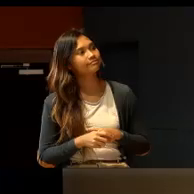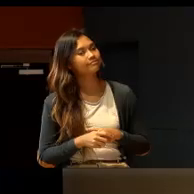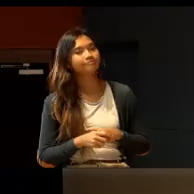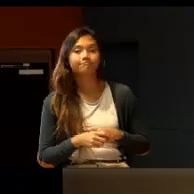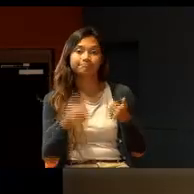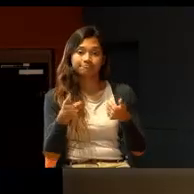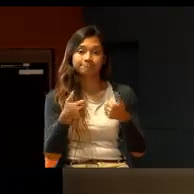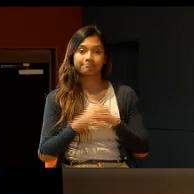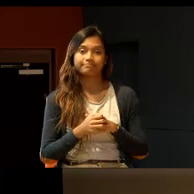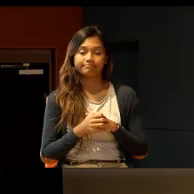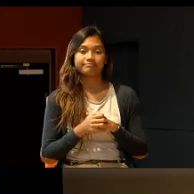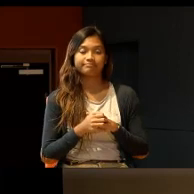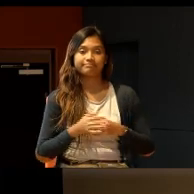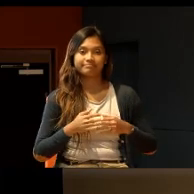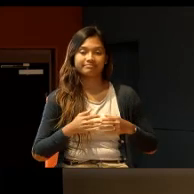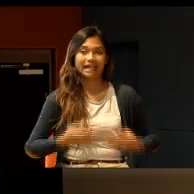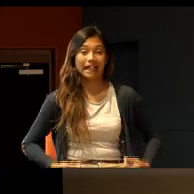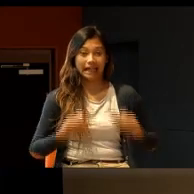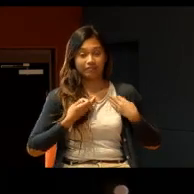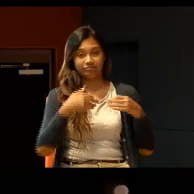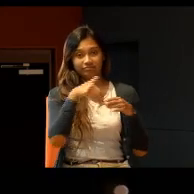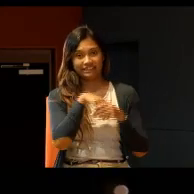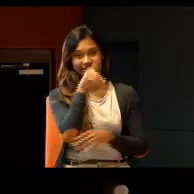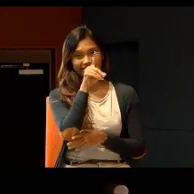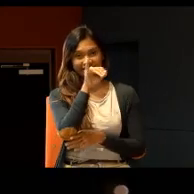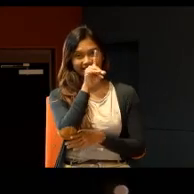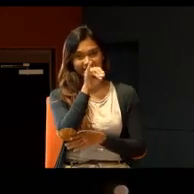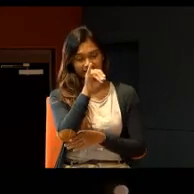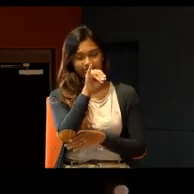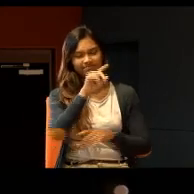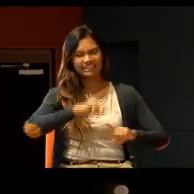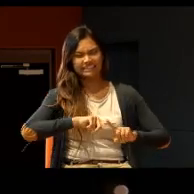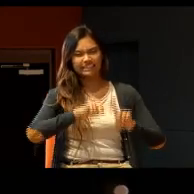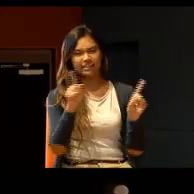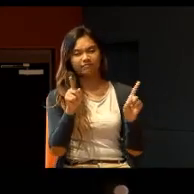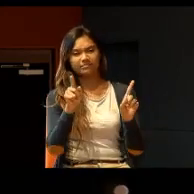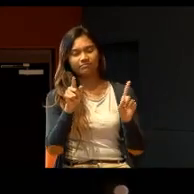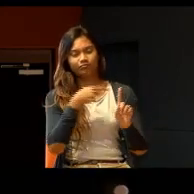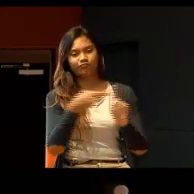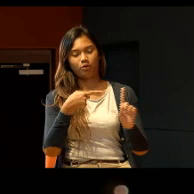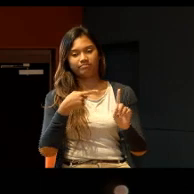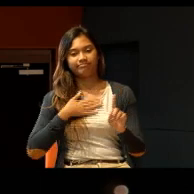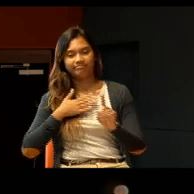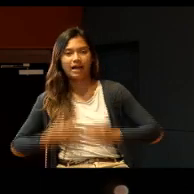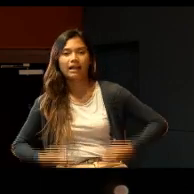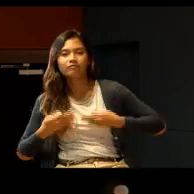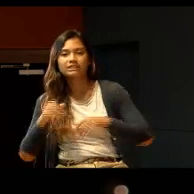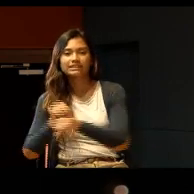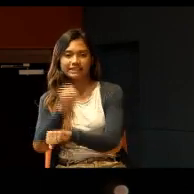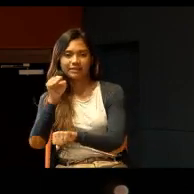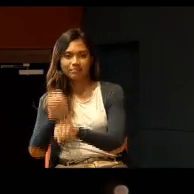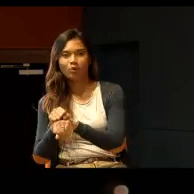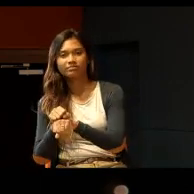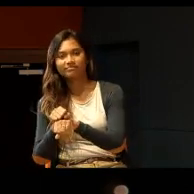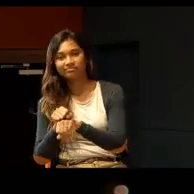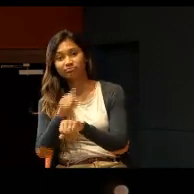Because, okay, the life there was quite different from what I was used to in Singapore. As you can